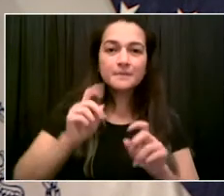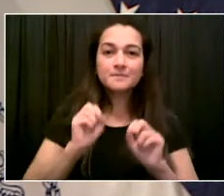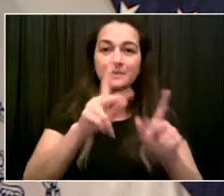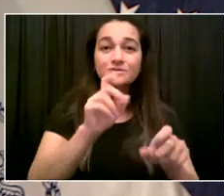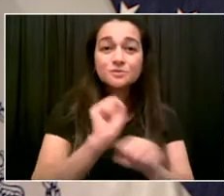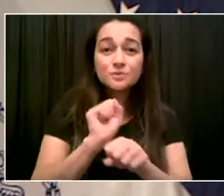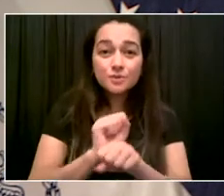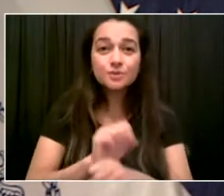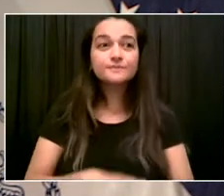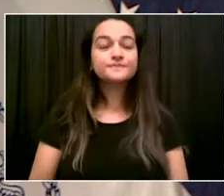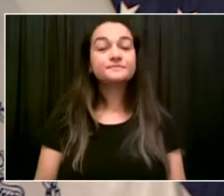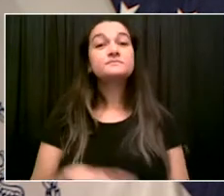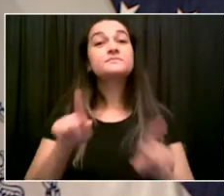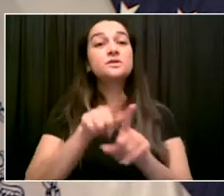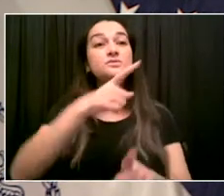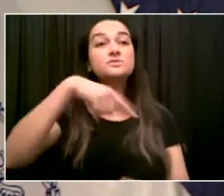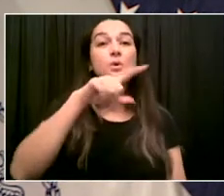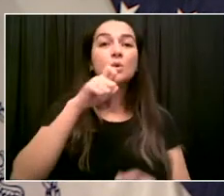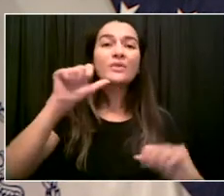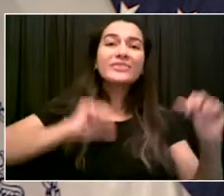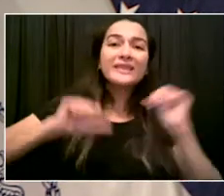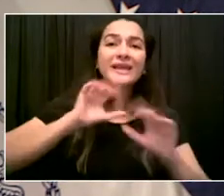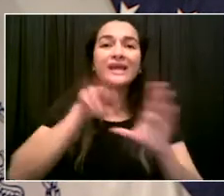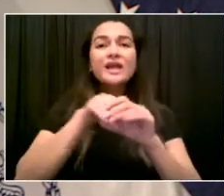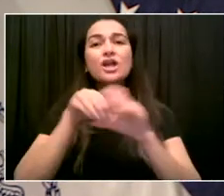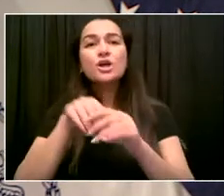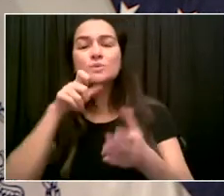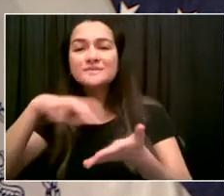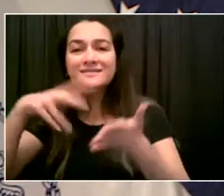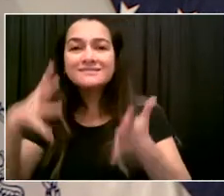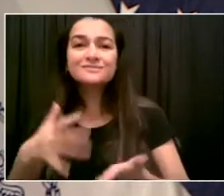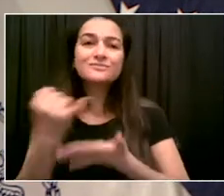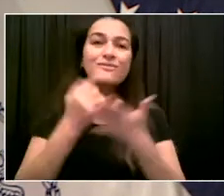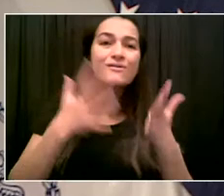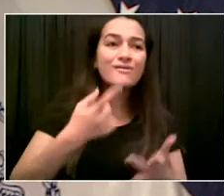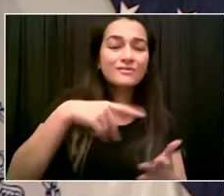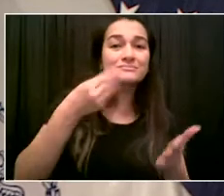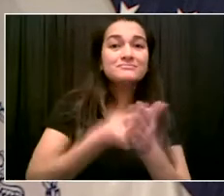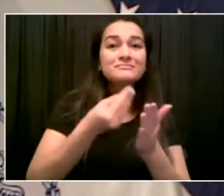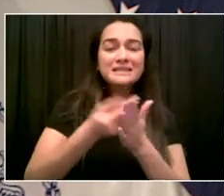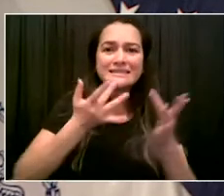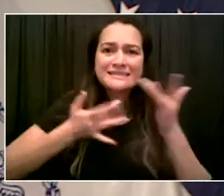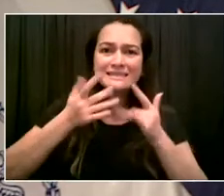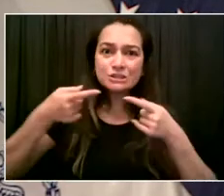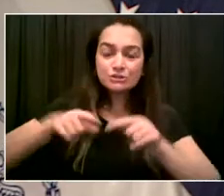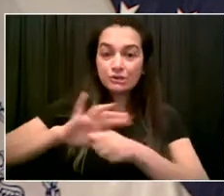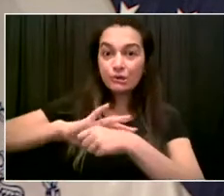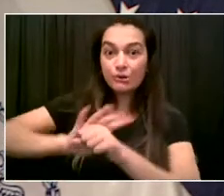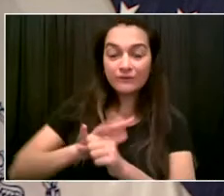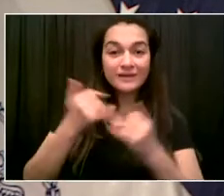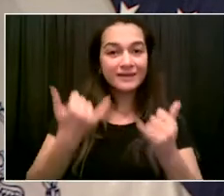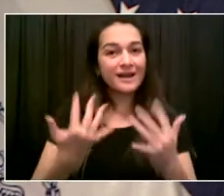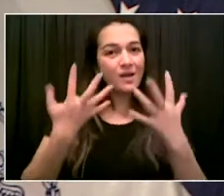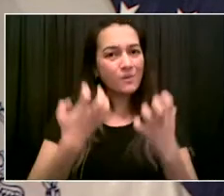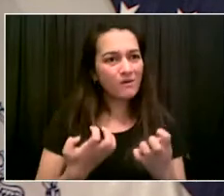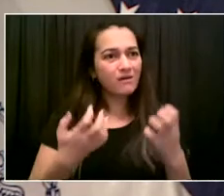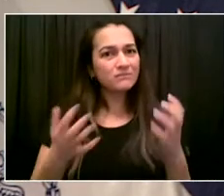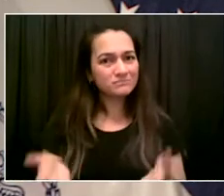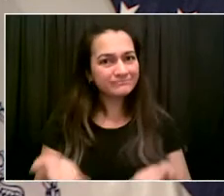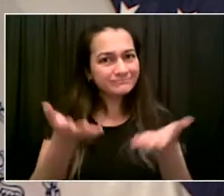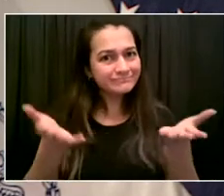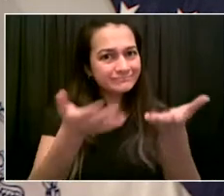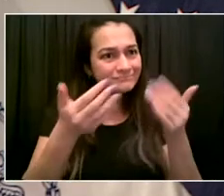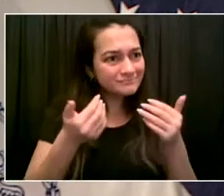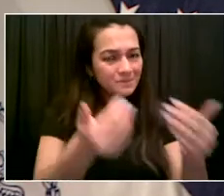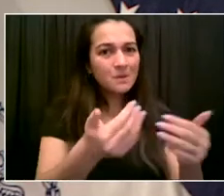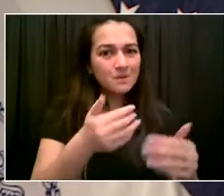with the pandemic. And that's why we started the City Artist Corps, a way to get thousands of artists' support and an opportunity to